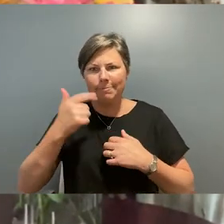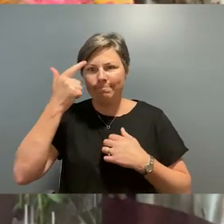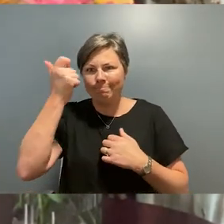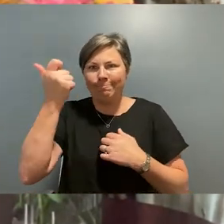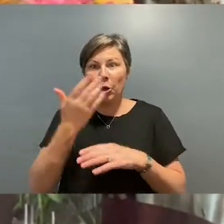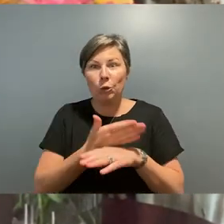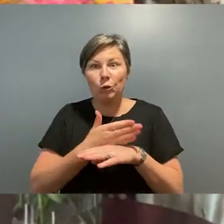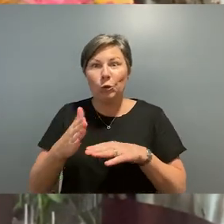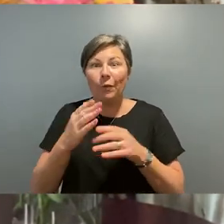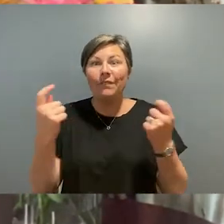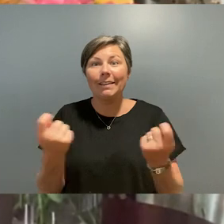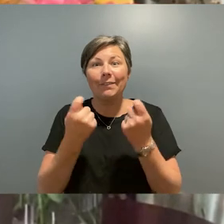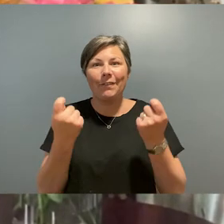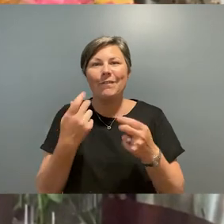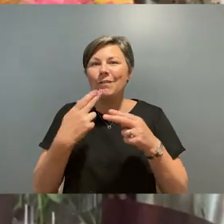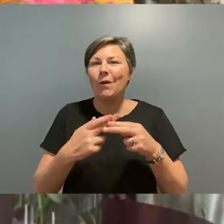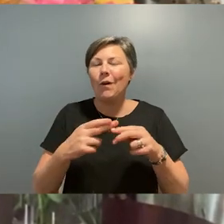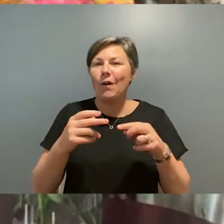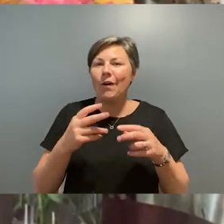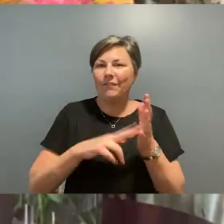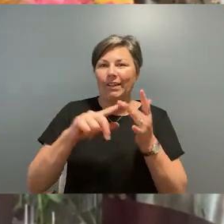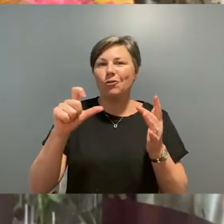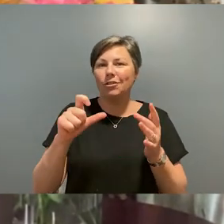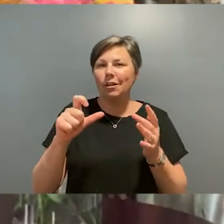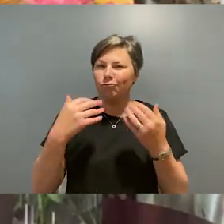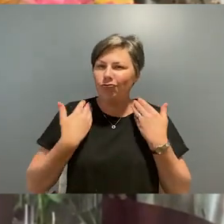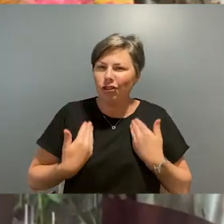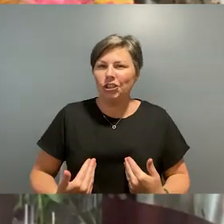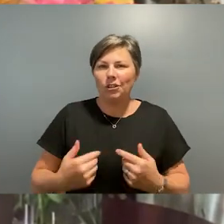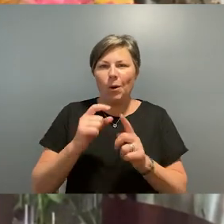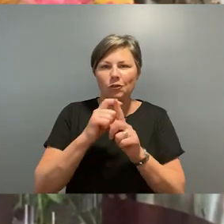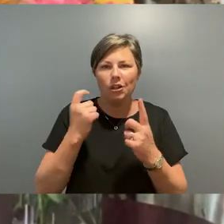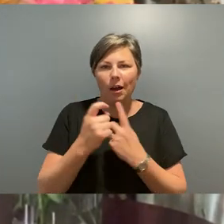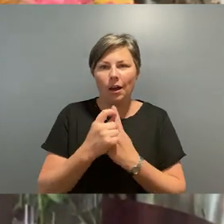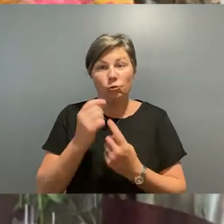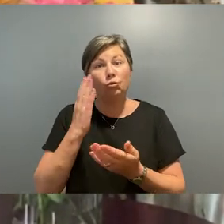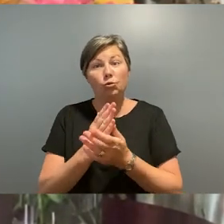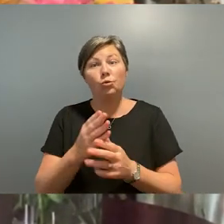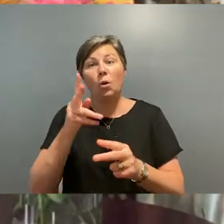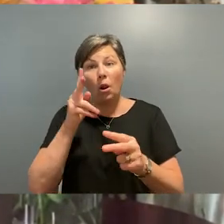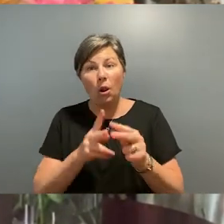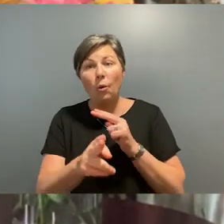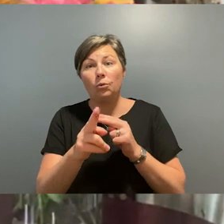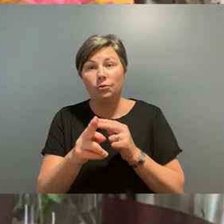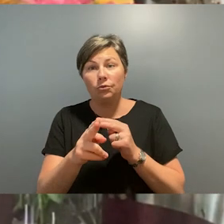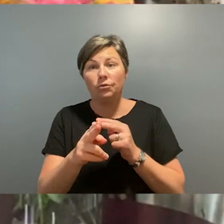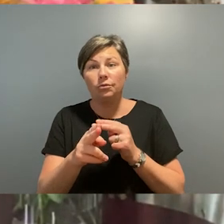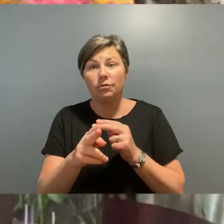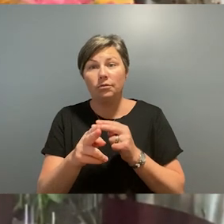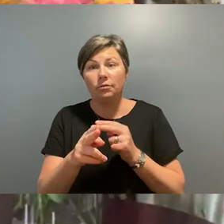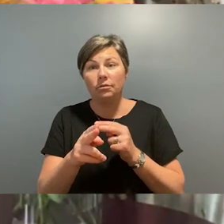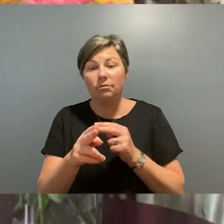wonderful new addition to Victoria's rich cultural life at what was going to be the launch of Photo 2020,